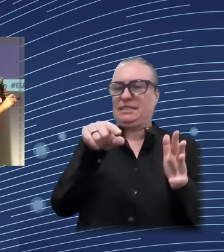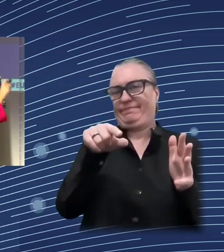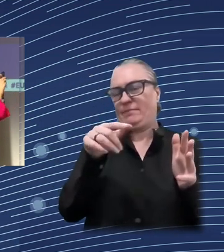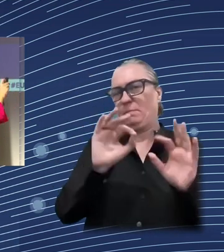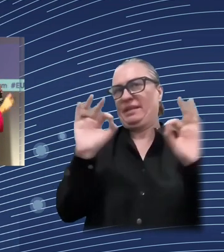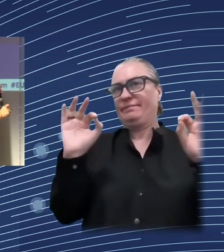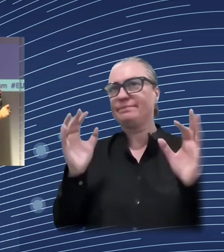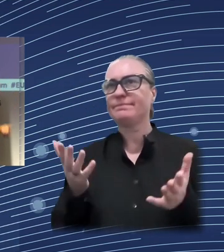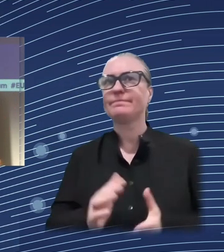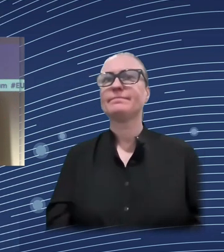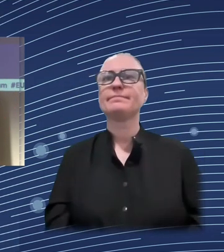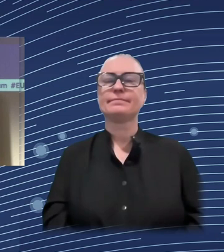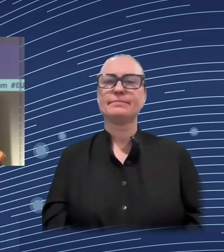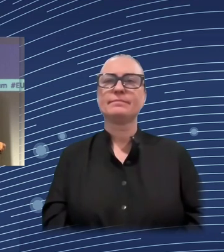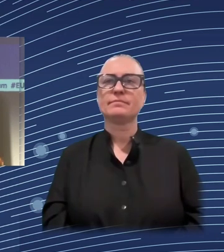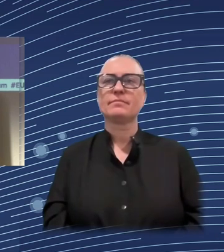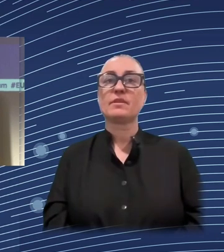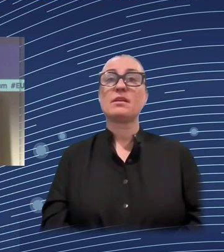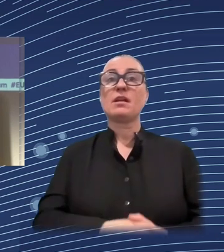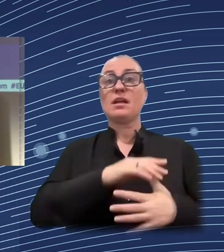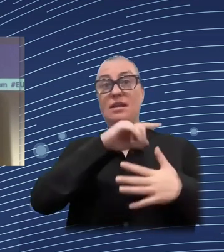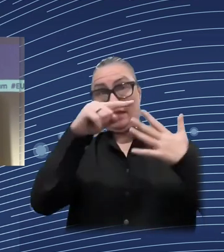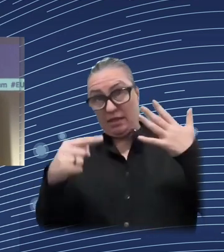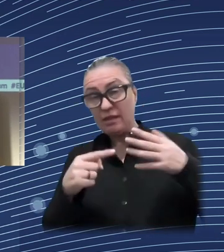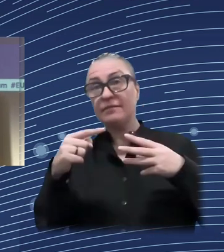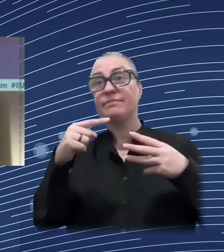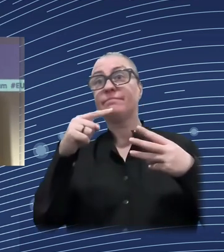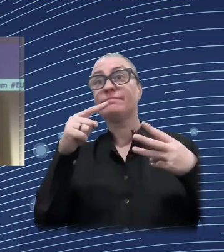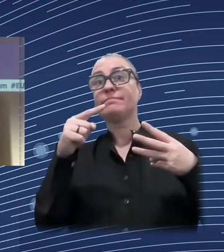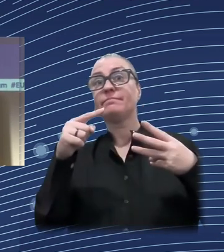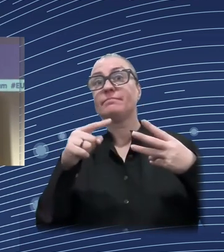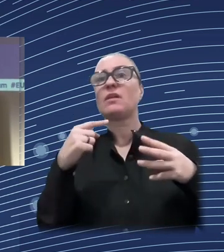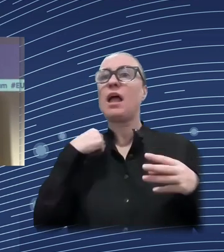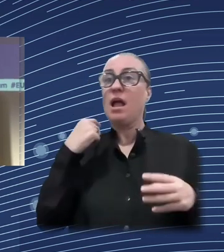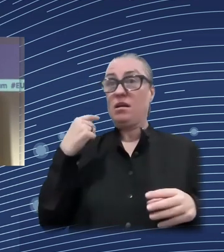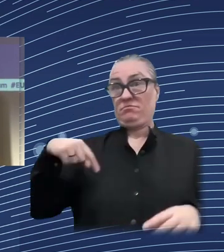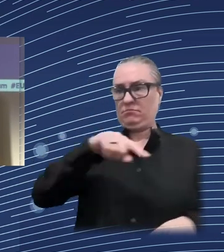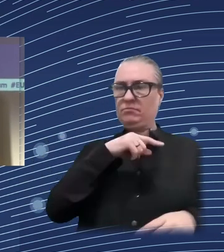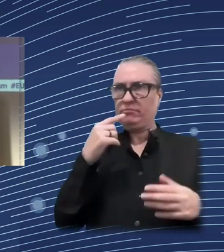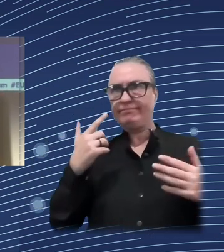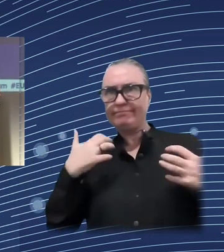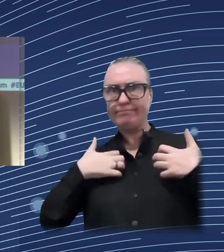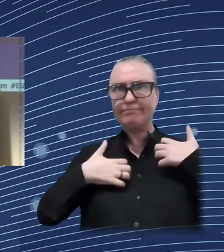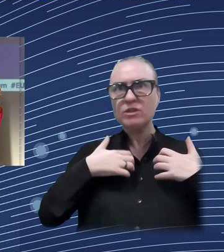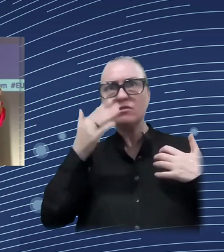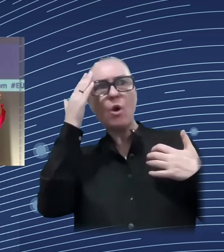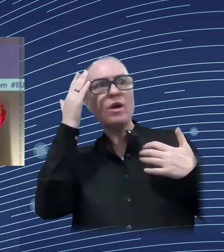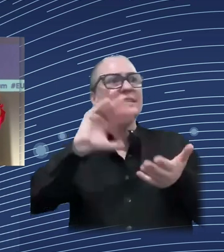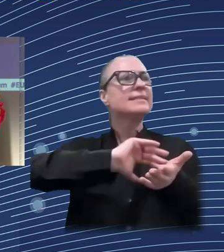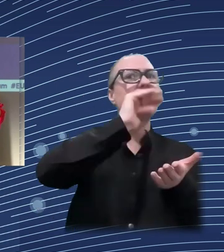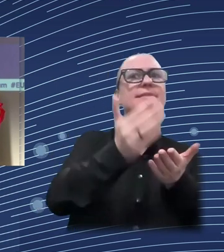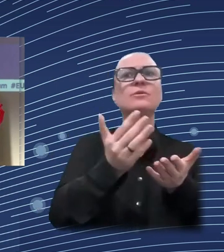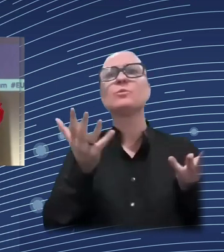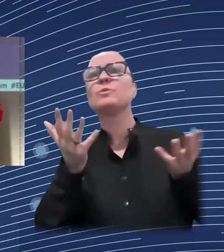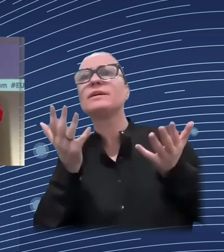making. Here are my conclusions. So, very quickly, I think we really need to be